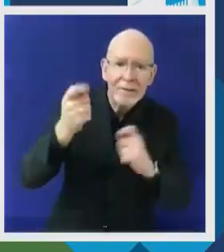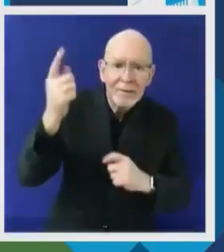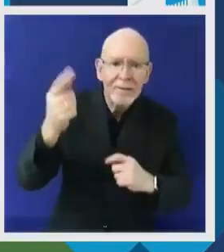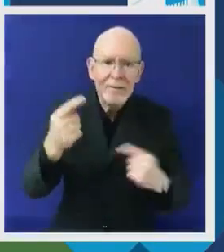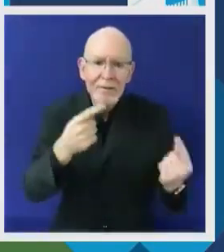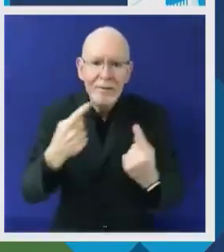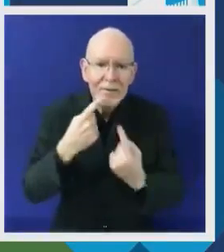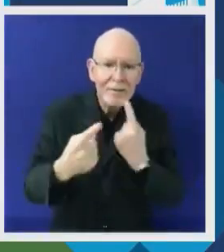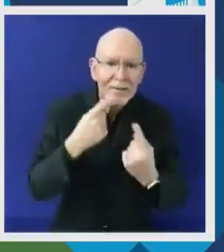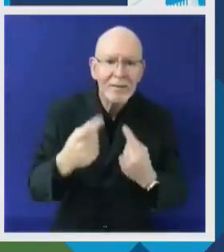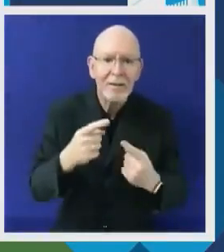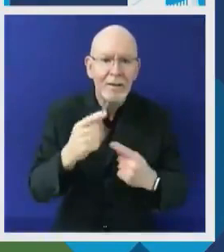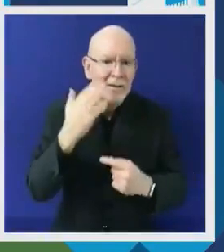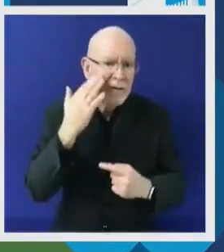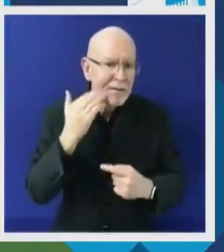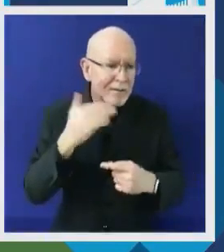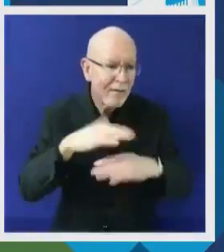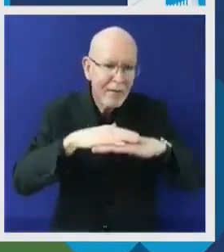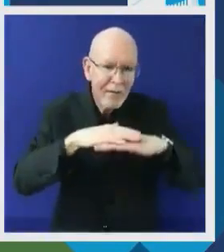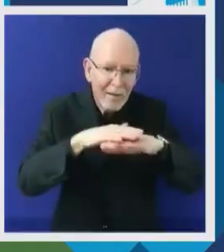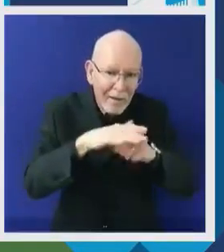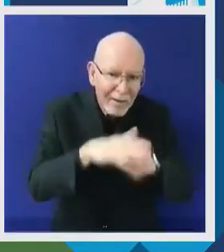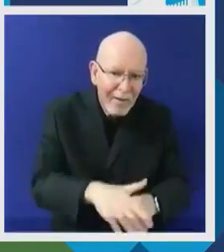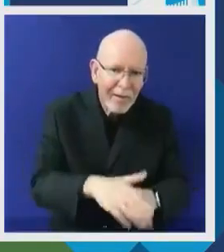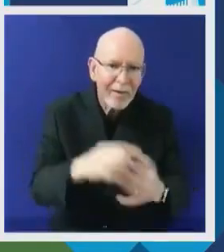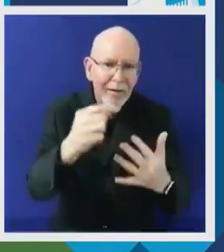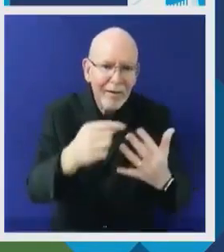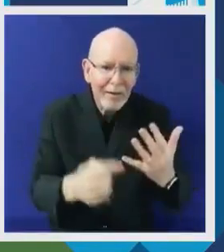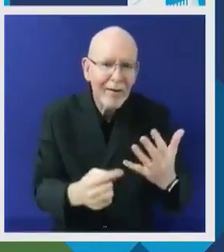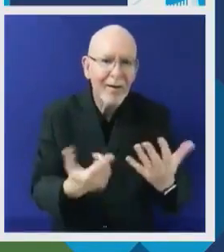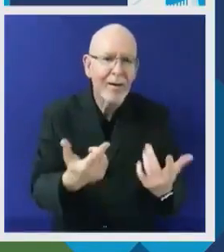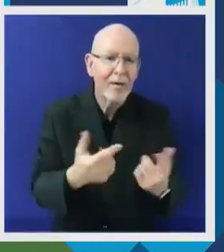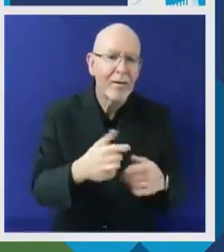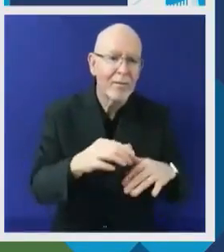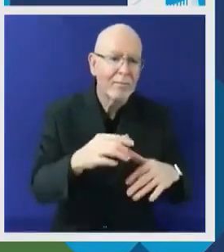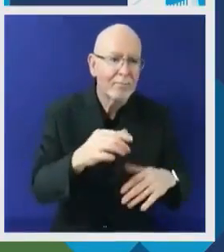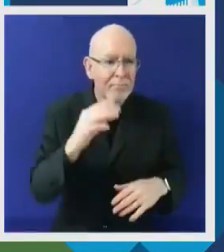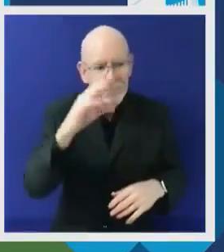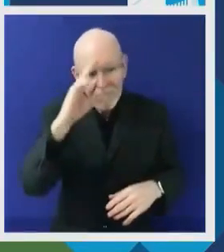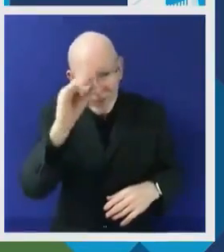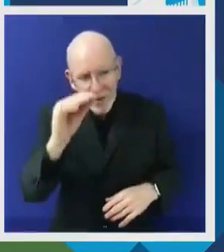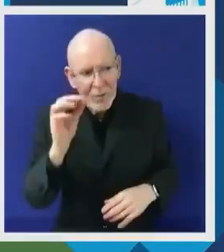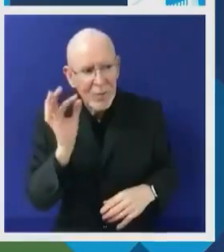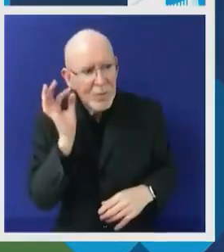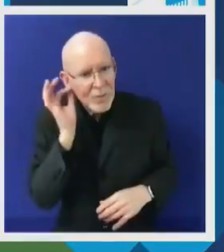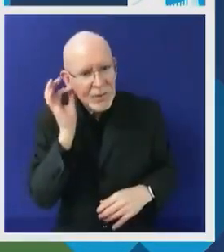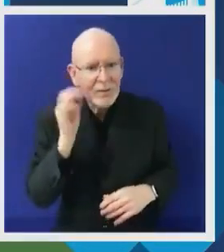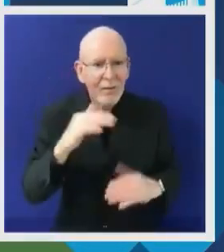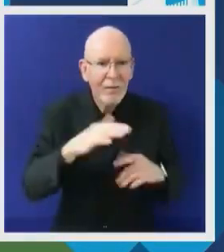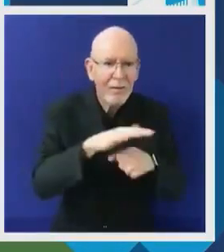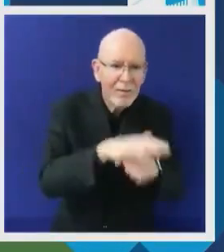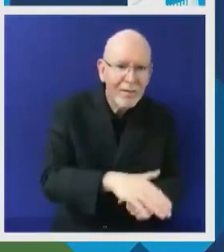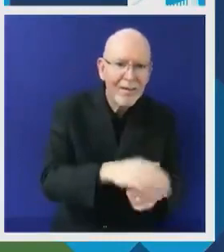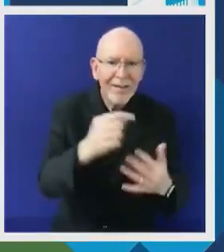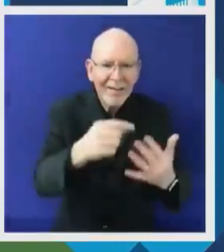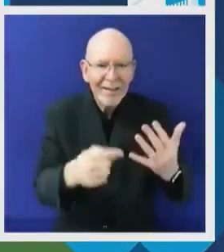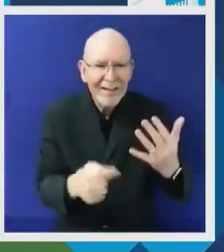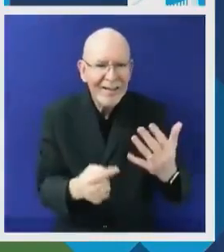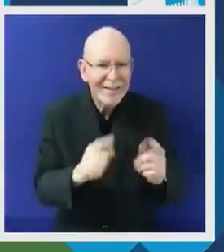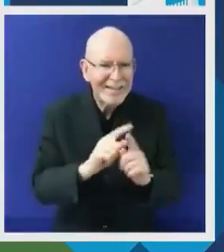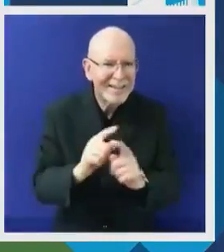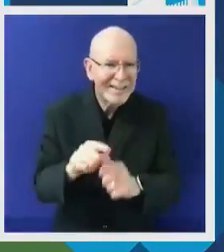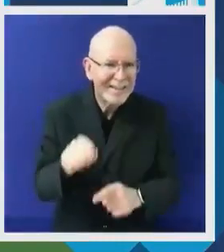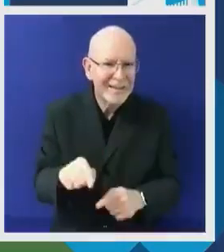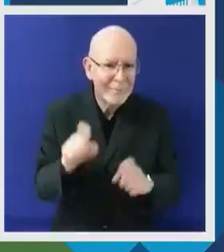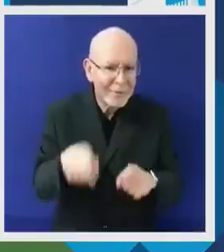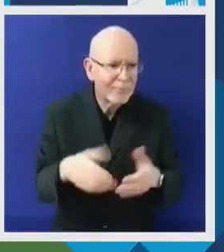governments, to adapt their approaches to protect and safeguard young people who are demanding for their rights and